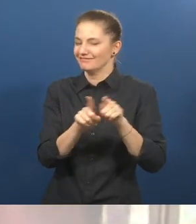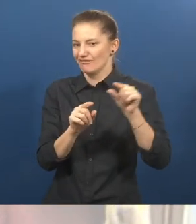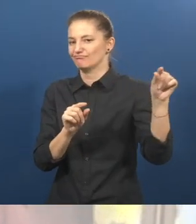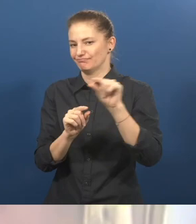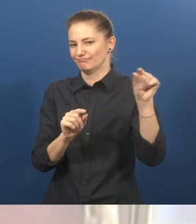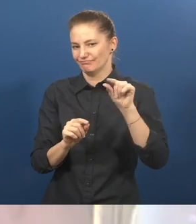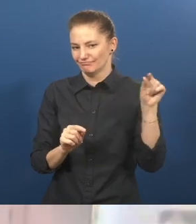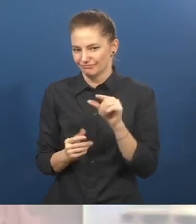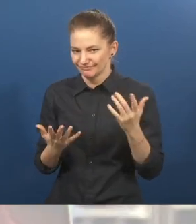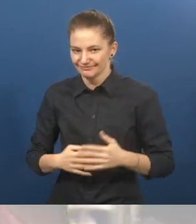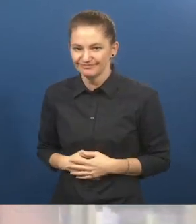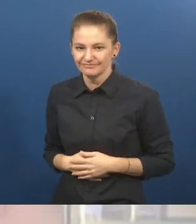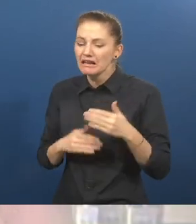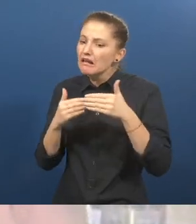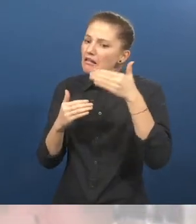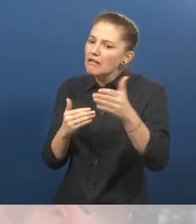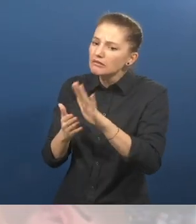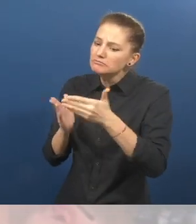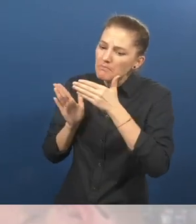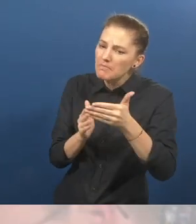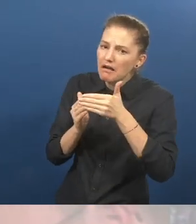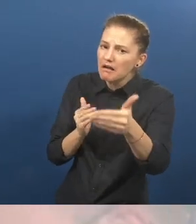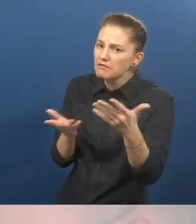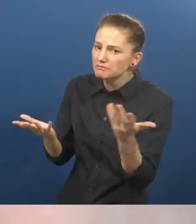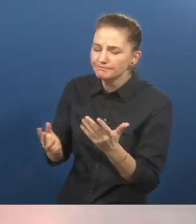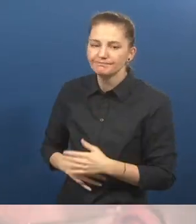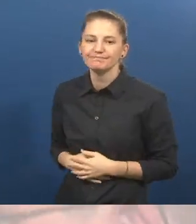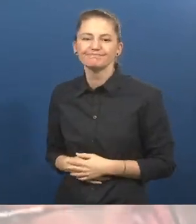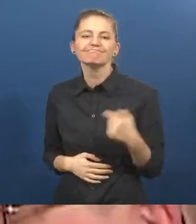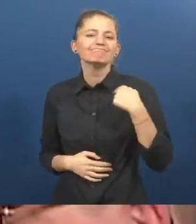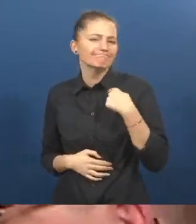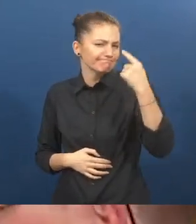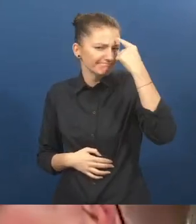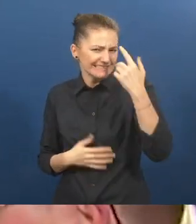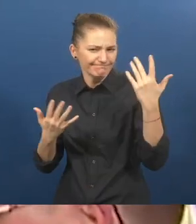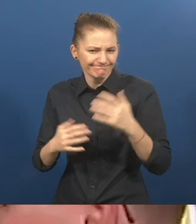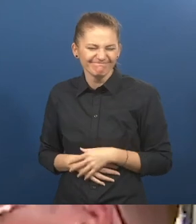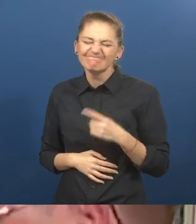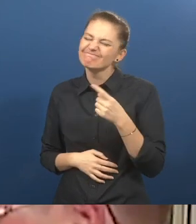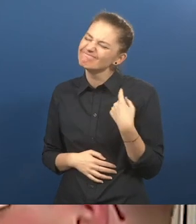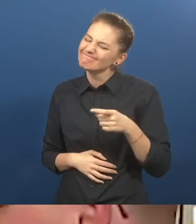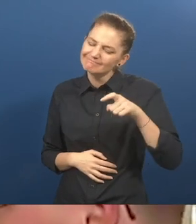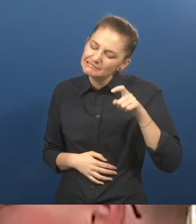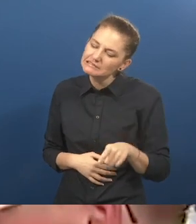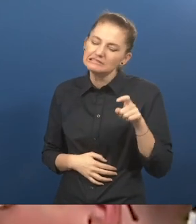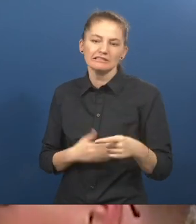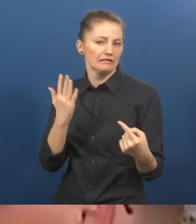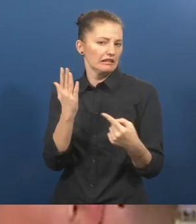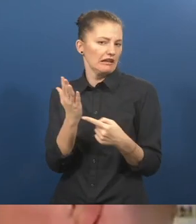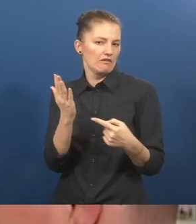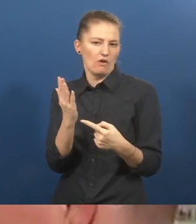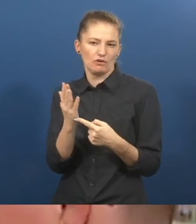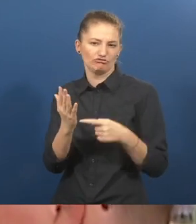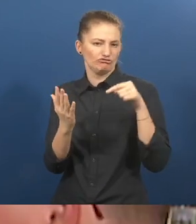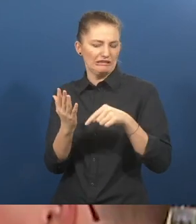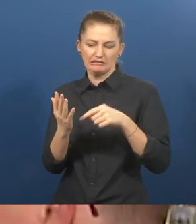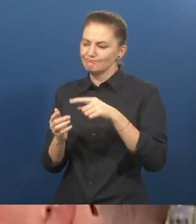employment? People working in a grocery store. I think we desperately need advances in technology within